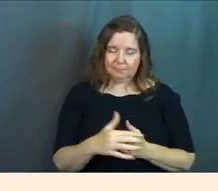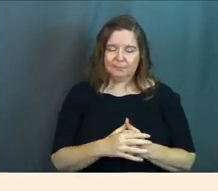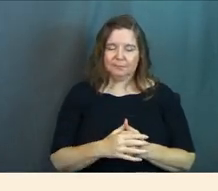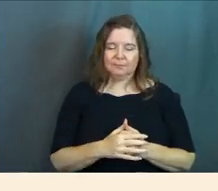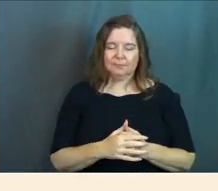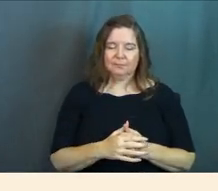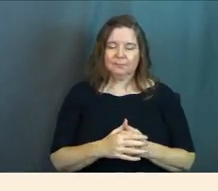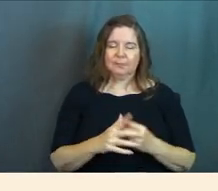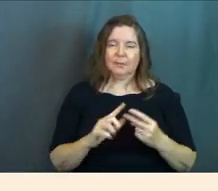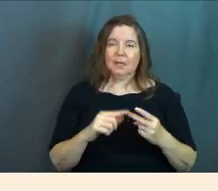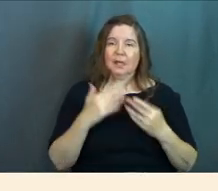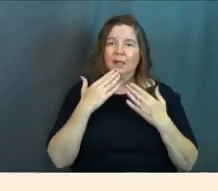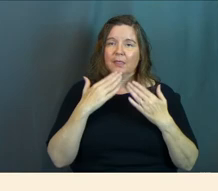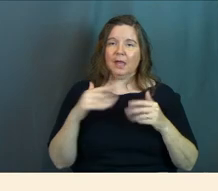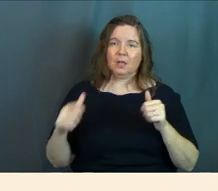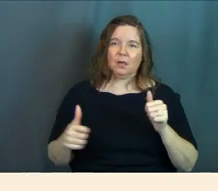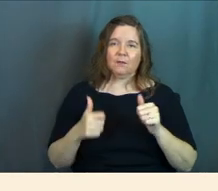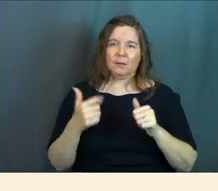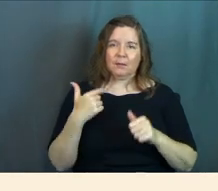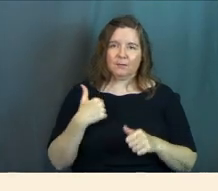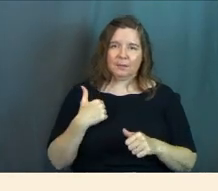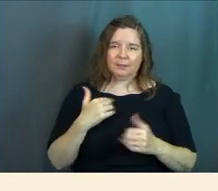thank you for coming after me.